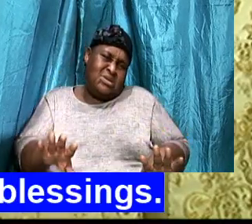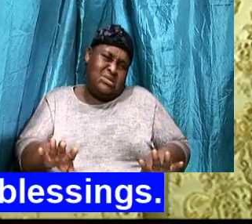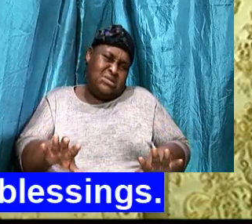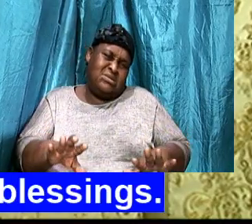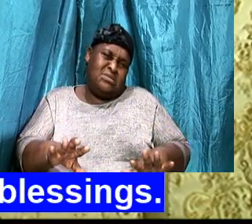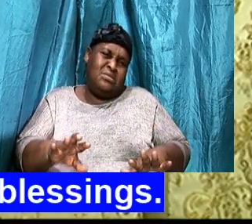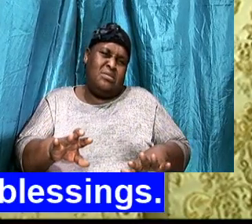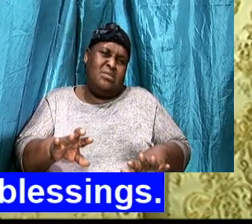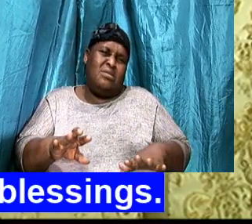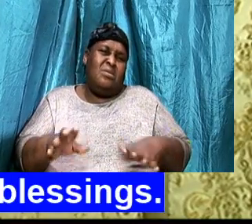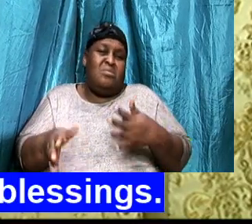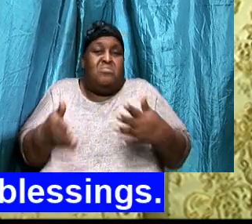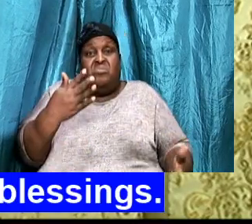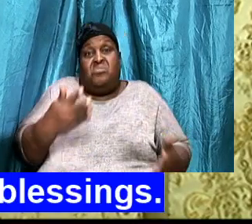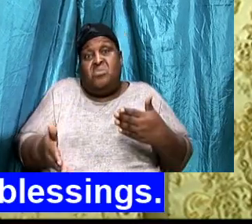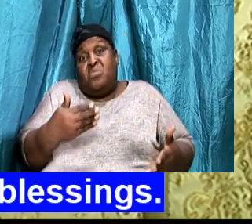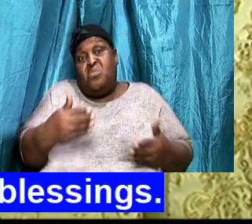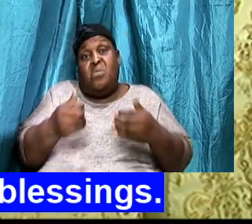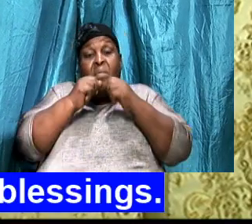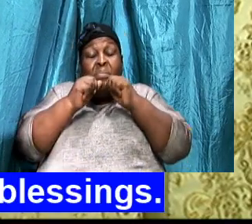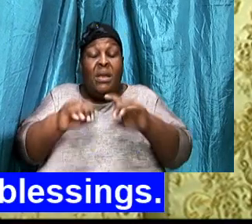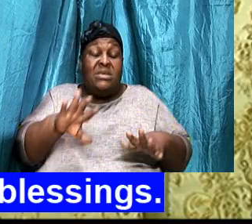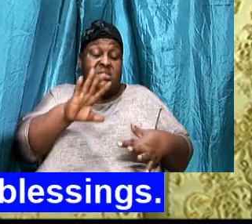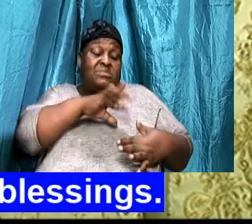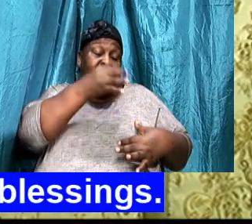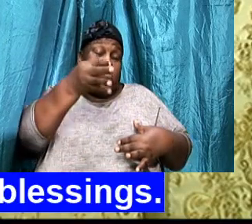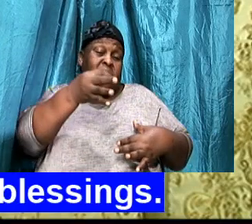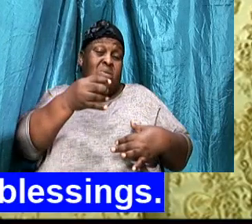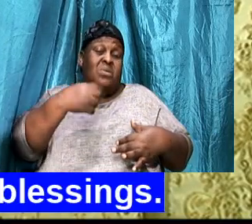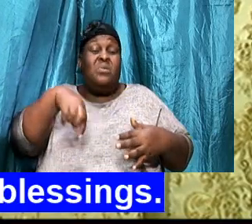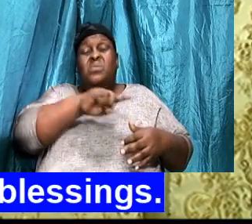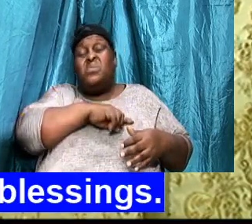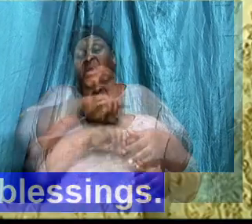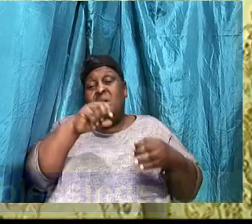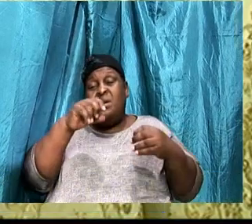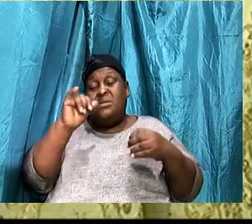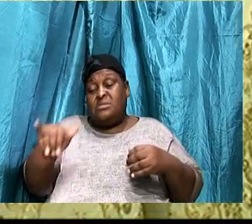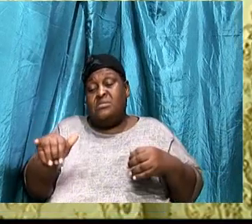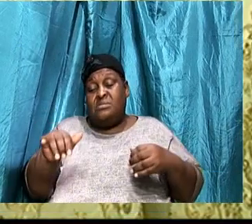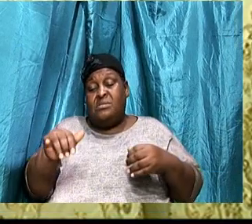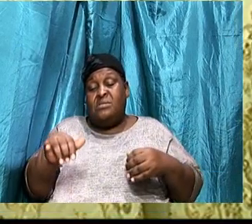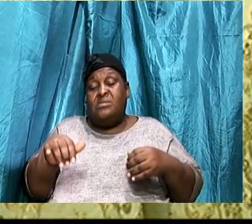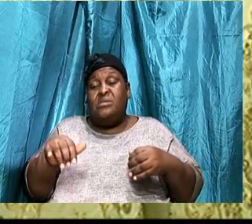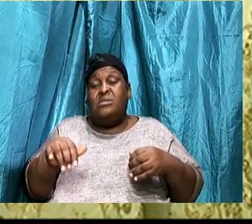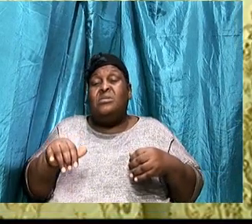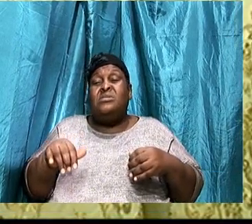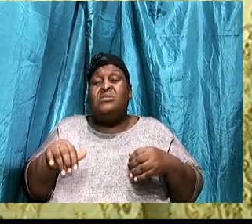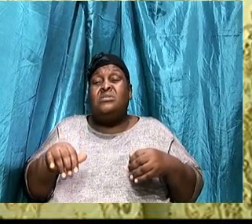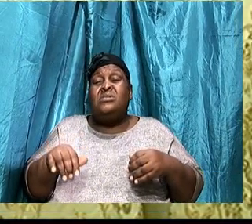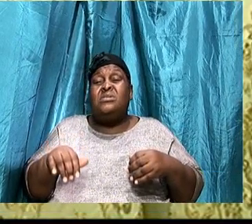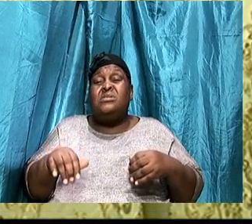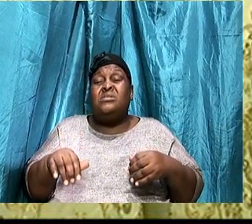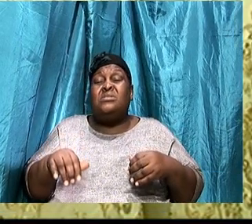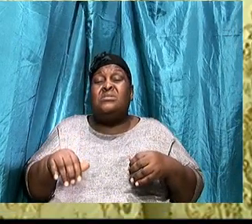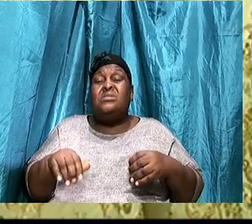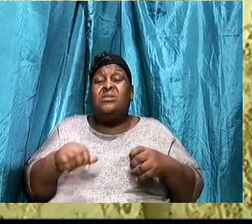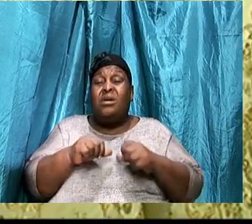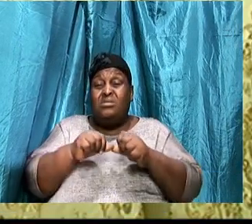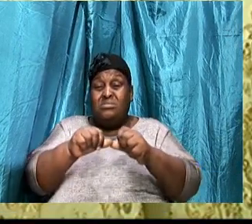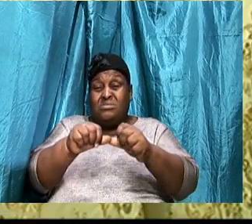Though, are blessed spiritually, We still strive, For earthly blessing. How many of us,